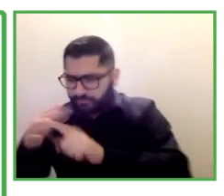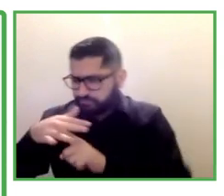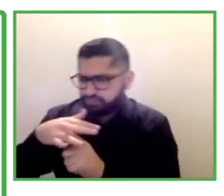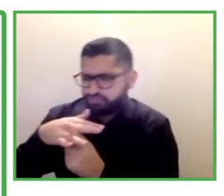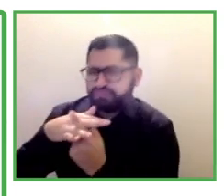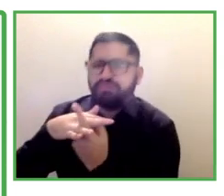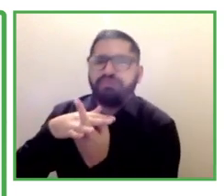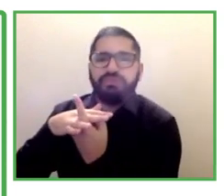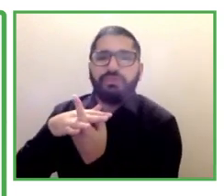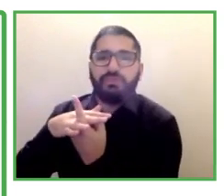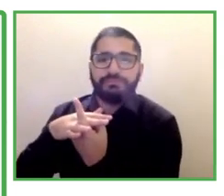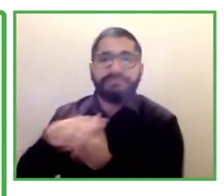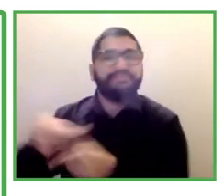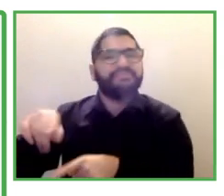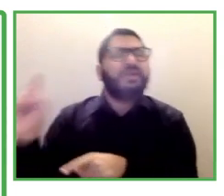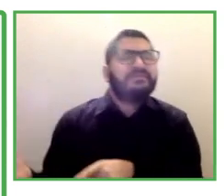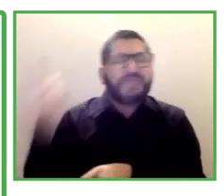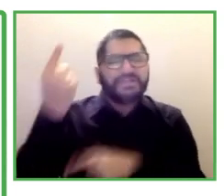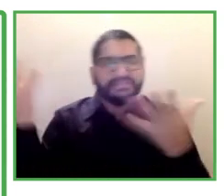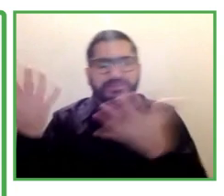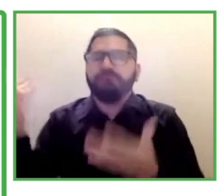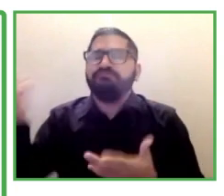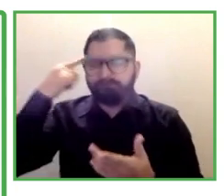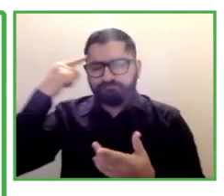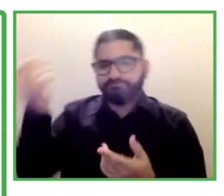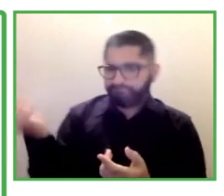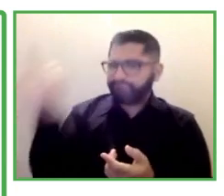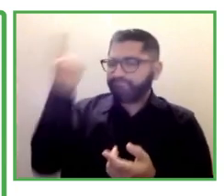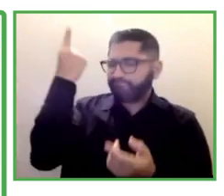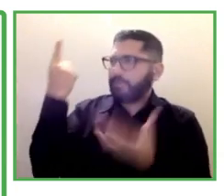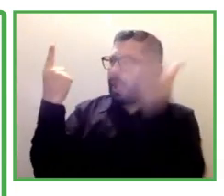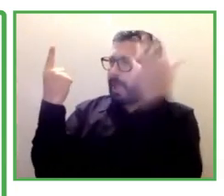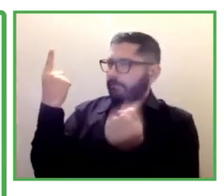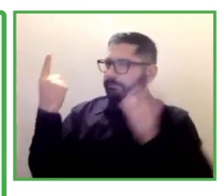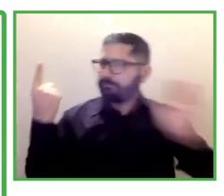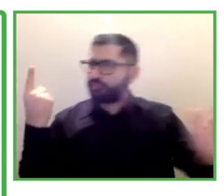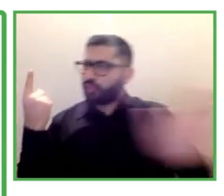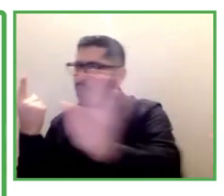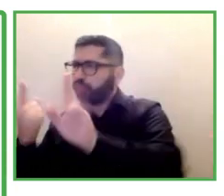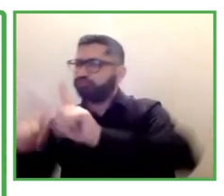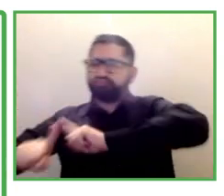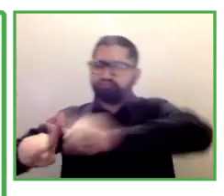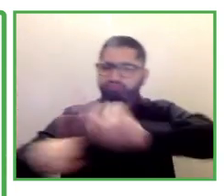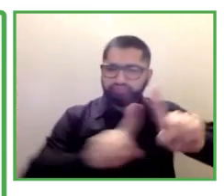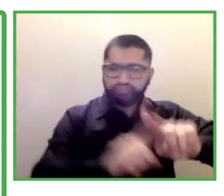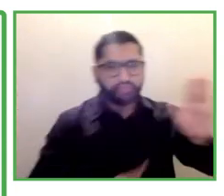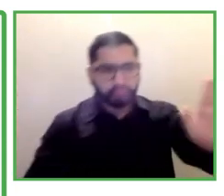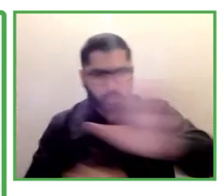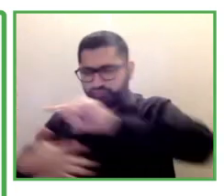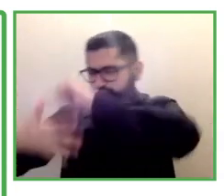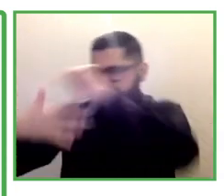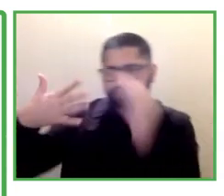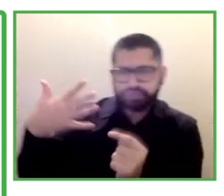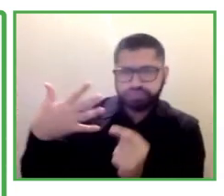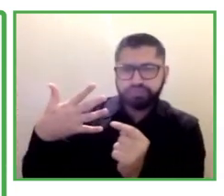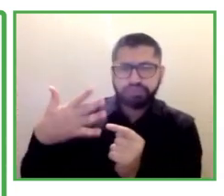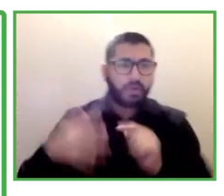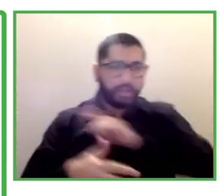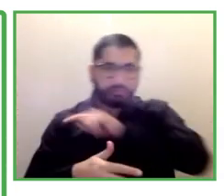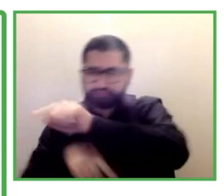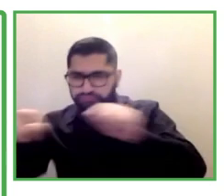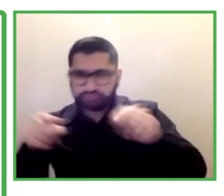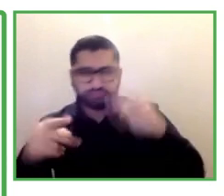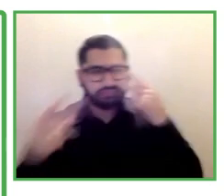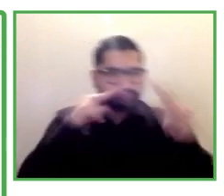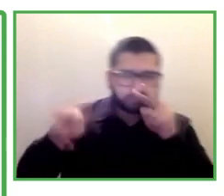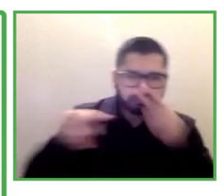before. And some of them are visible disabilities and some are not. And you need to be very aware of